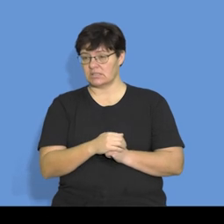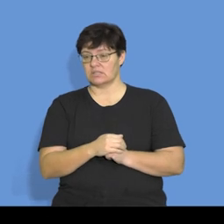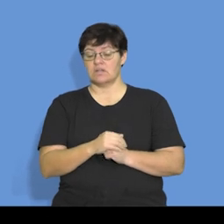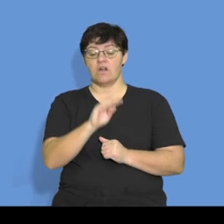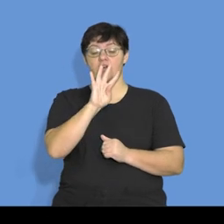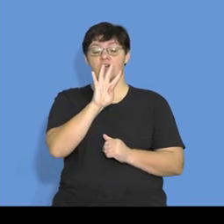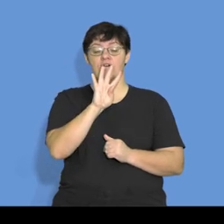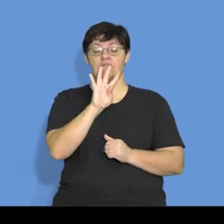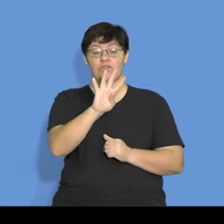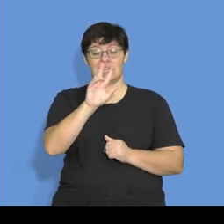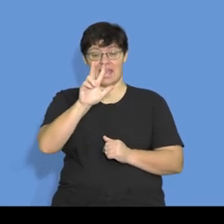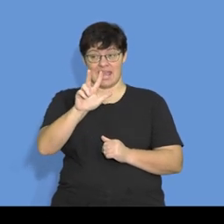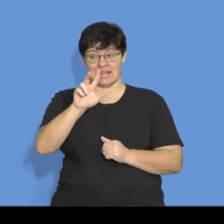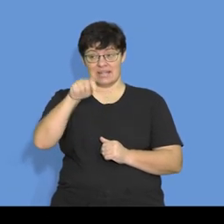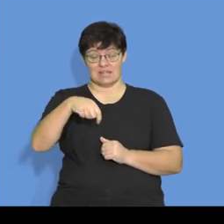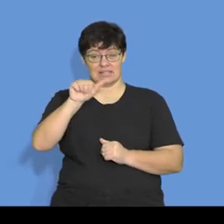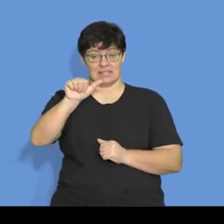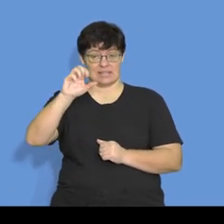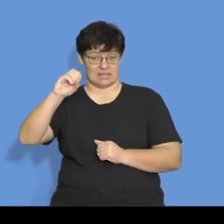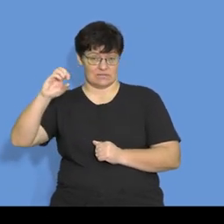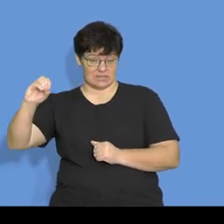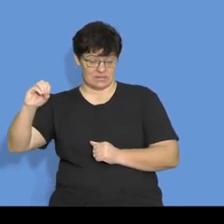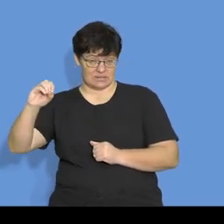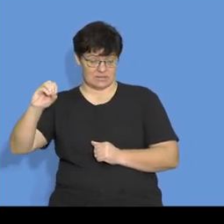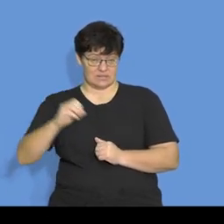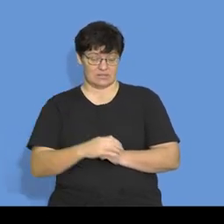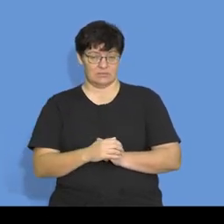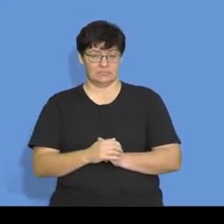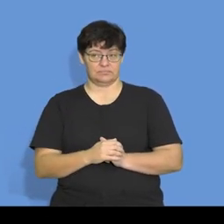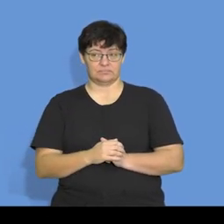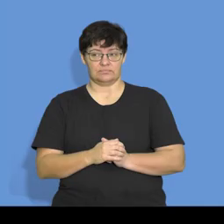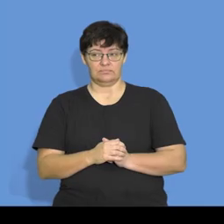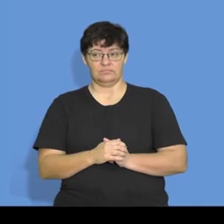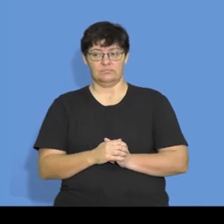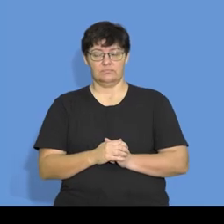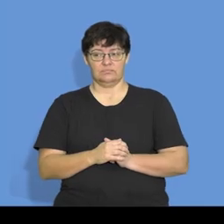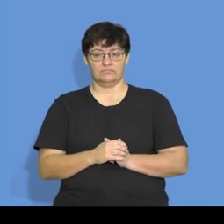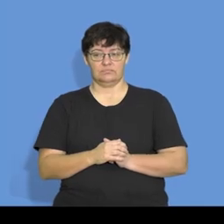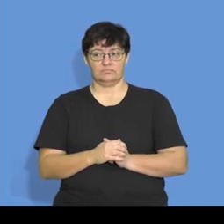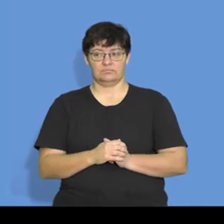$48,600, right? Take your $48,600